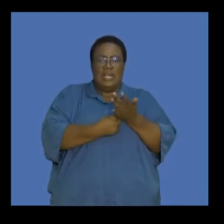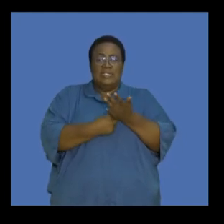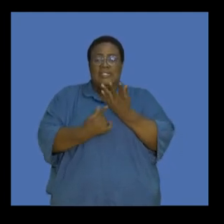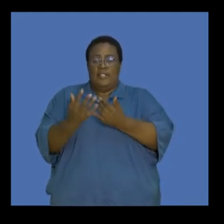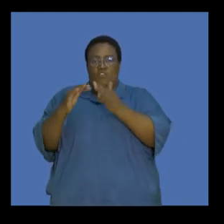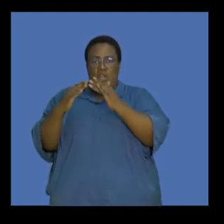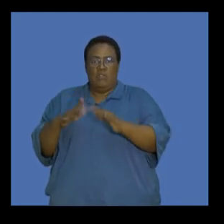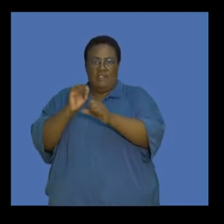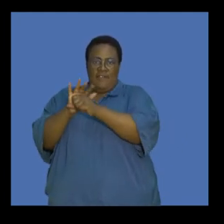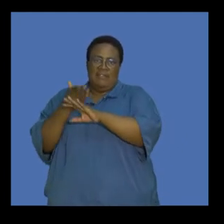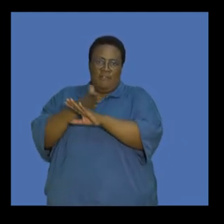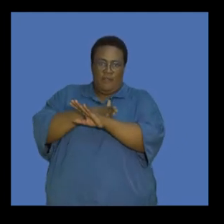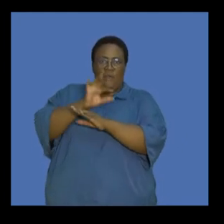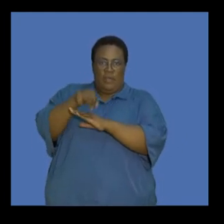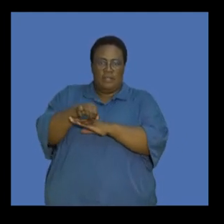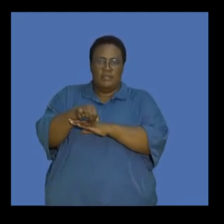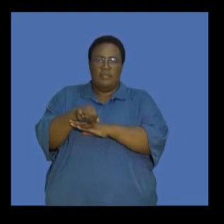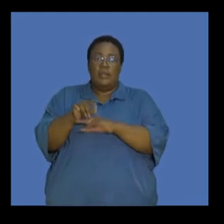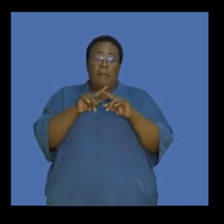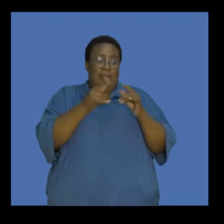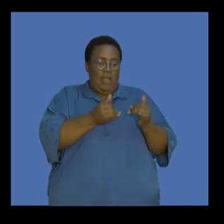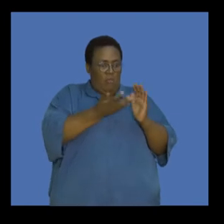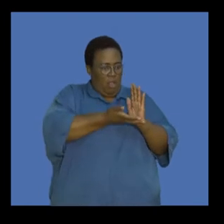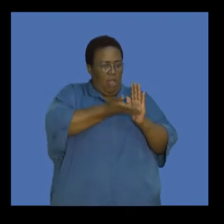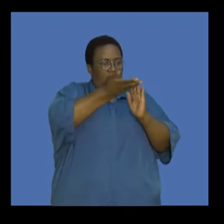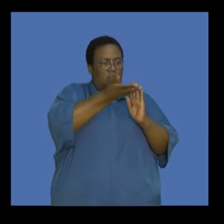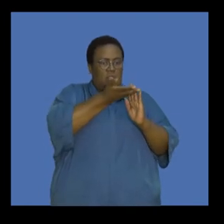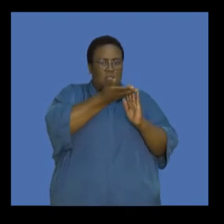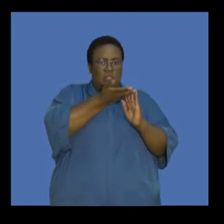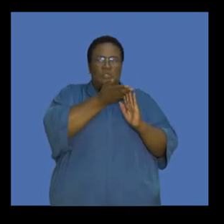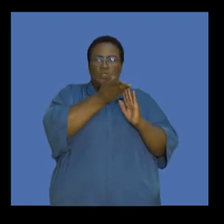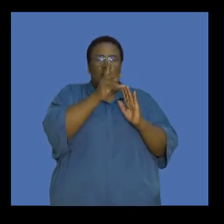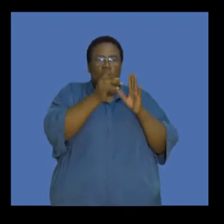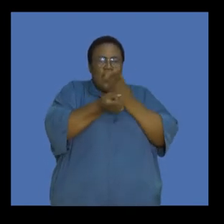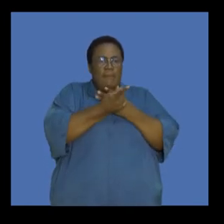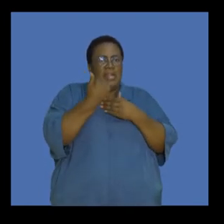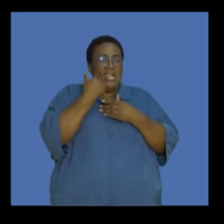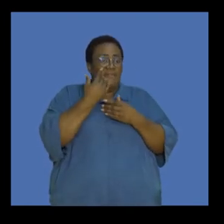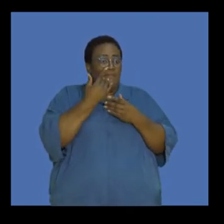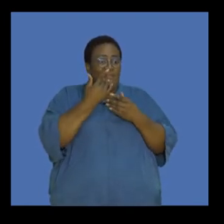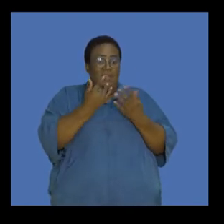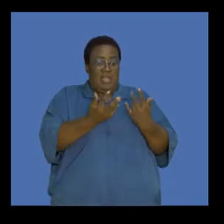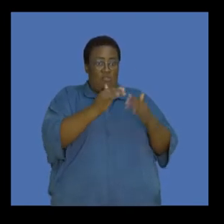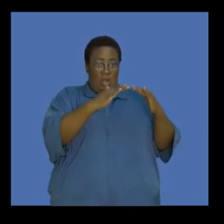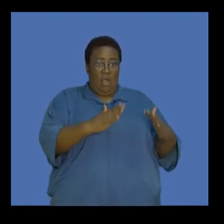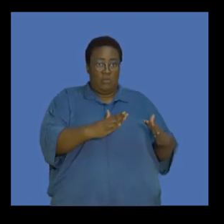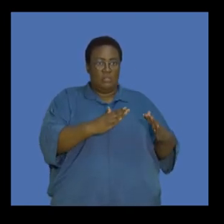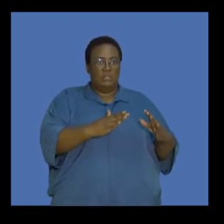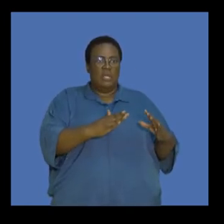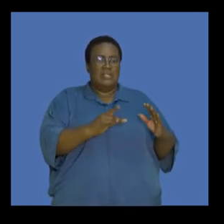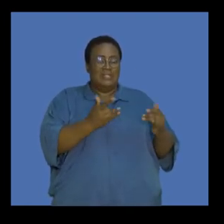in this previous segment. Now we're looking at what happens when this greenhouse effect is increased